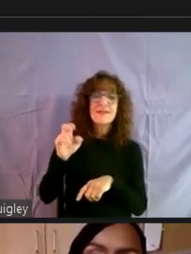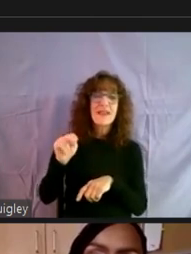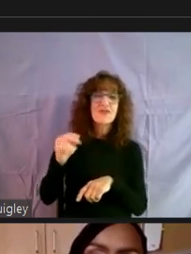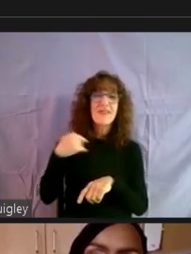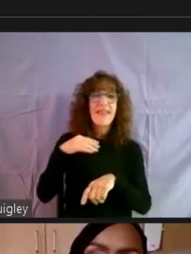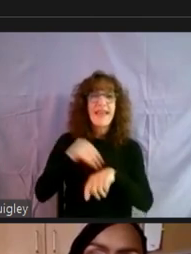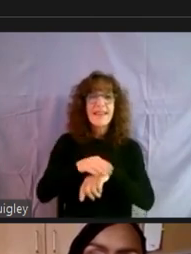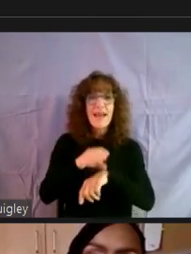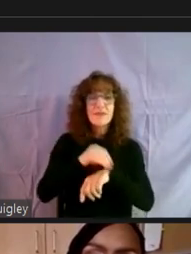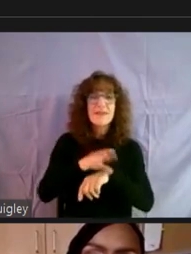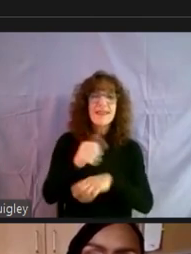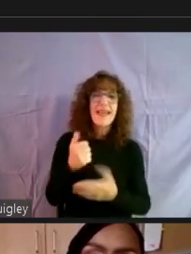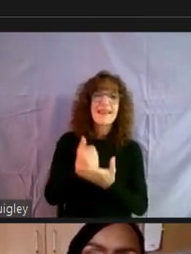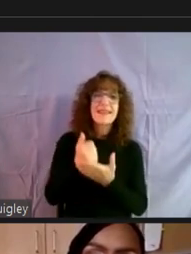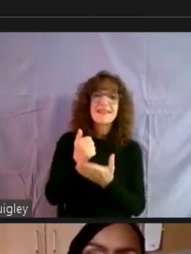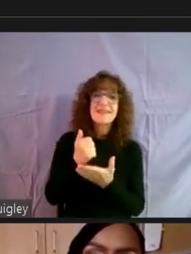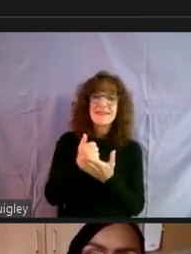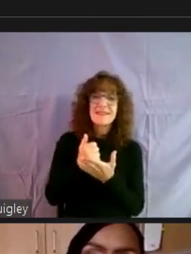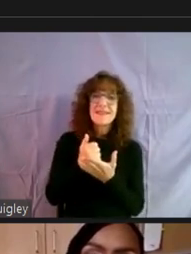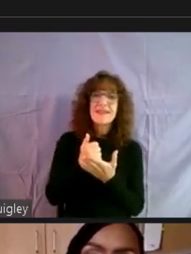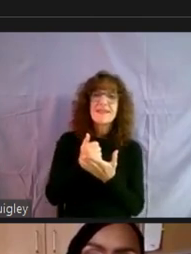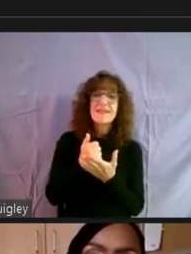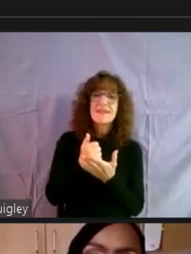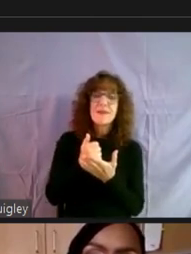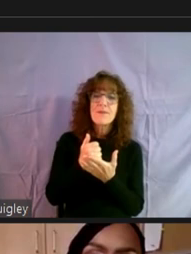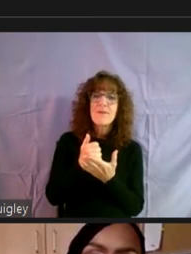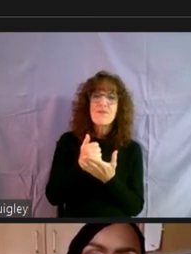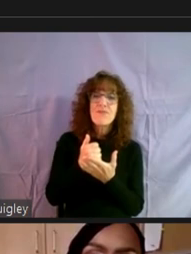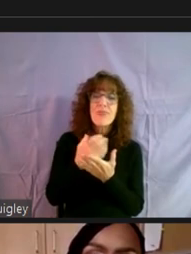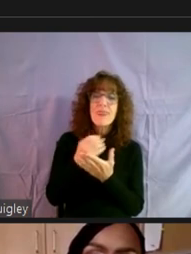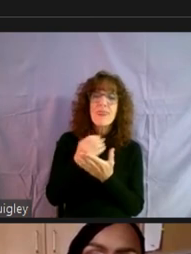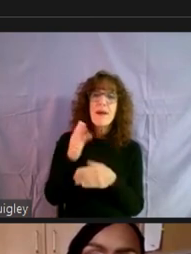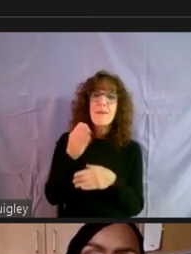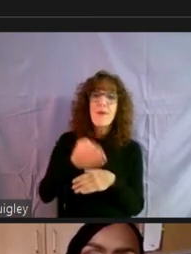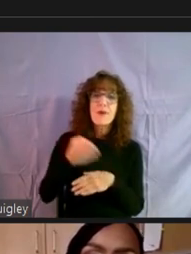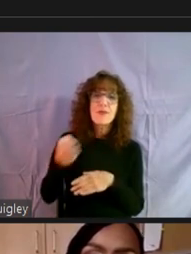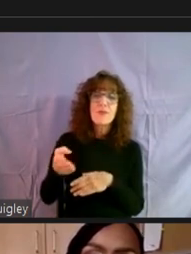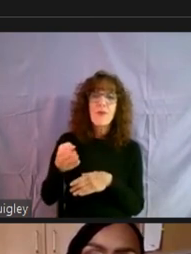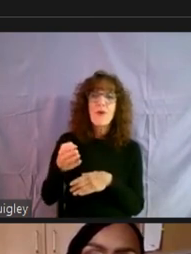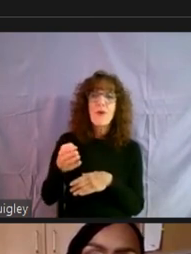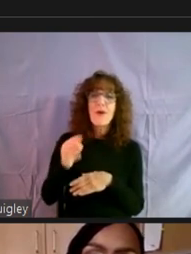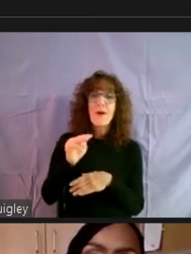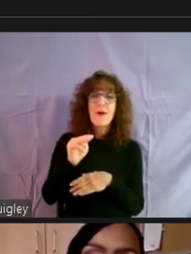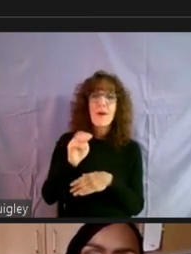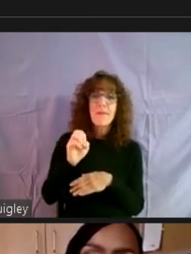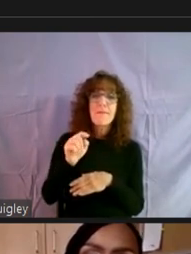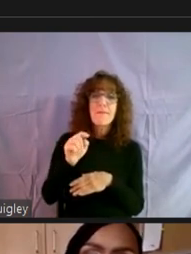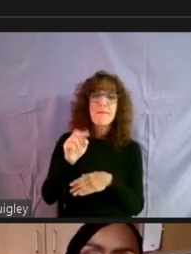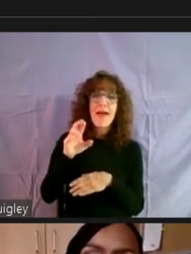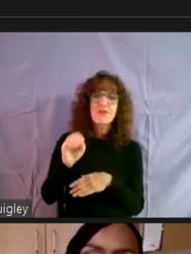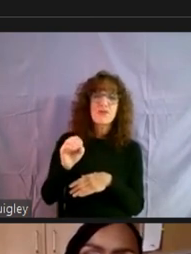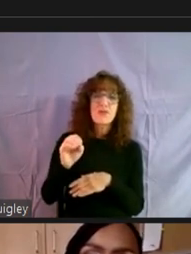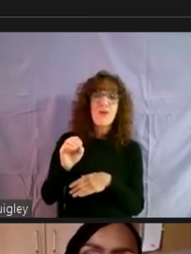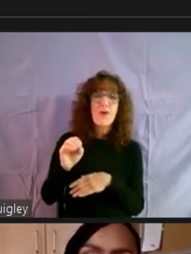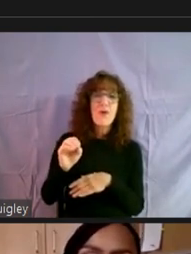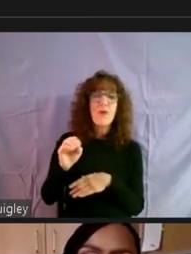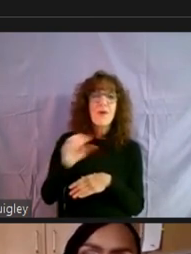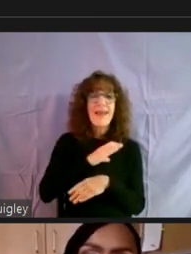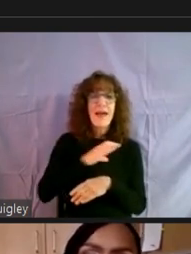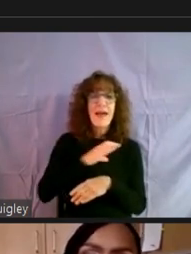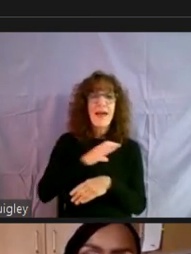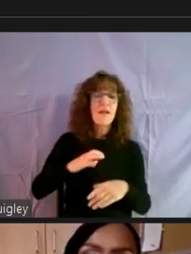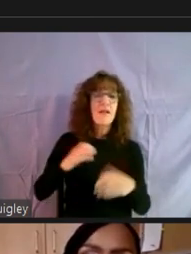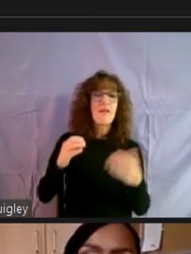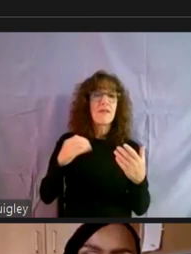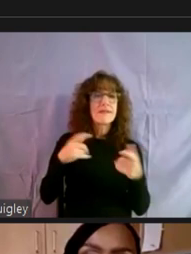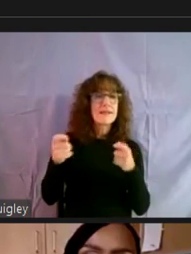and assistance, um, and, and also that the Baltimore Metropolitan Council has a committee that deals with housing that's also written to